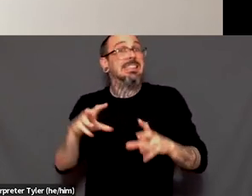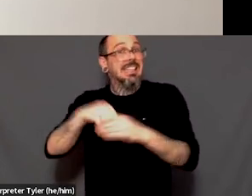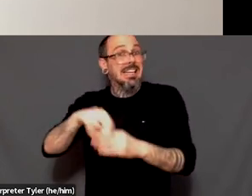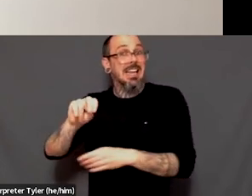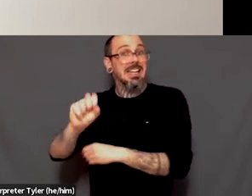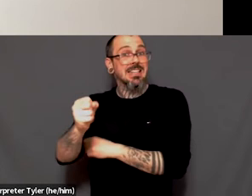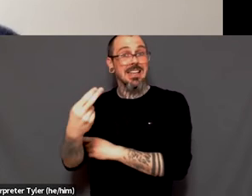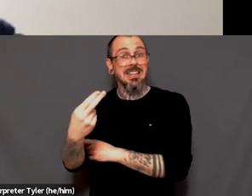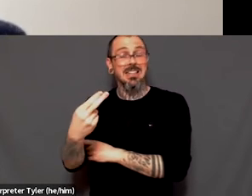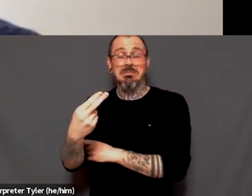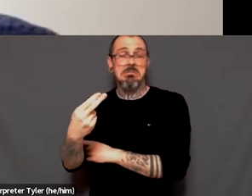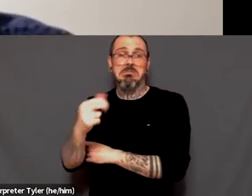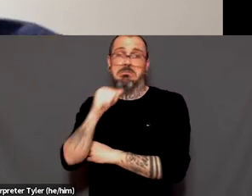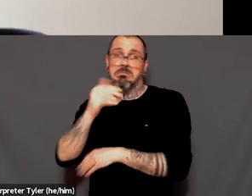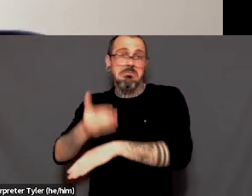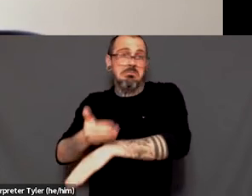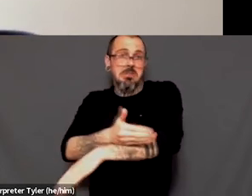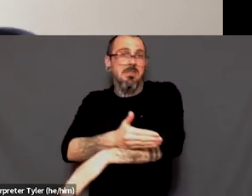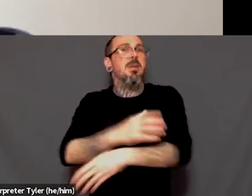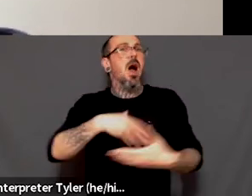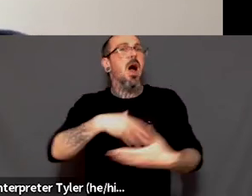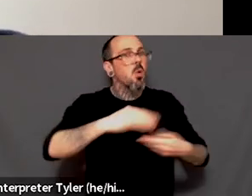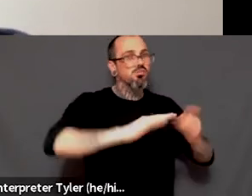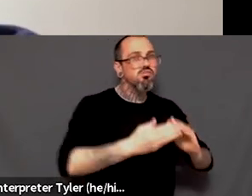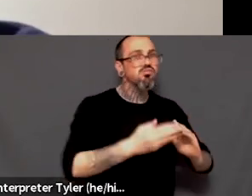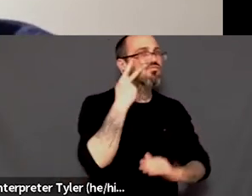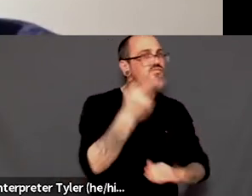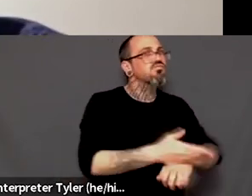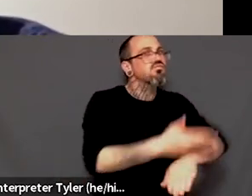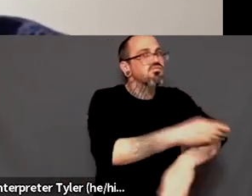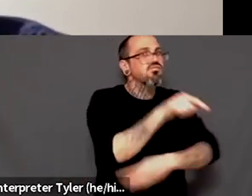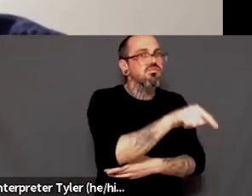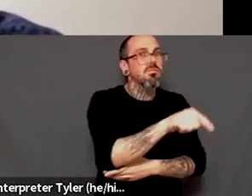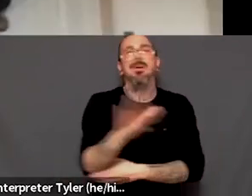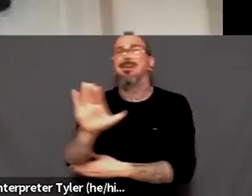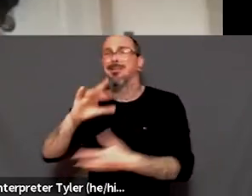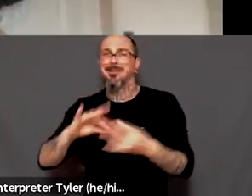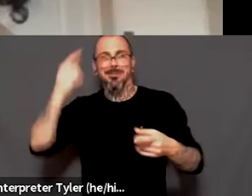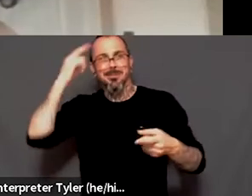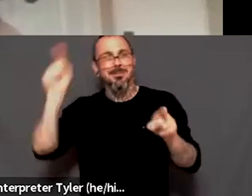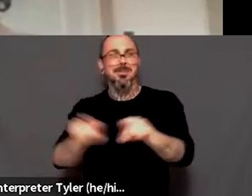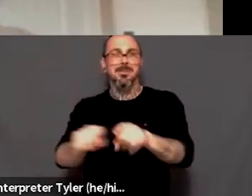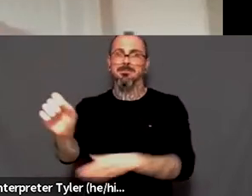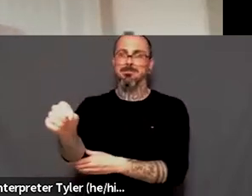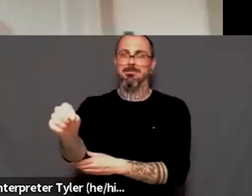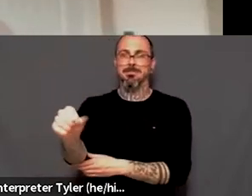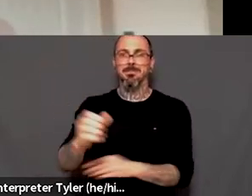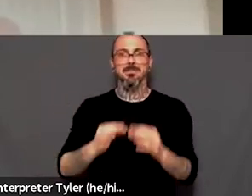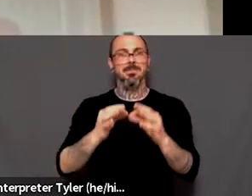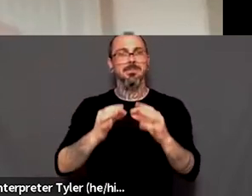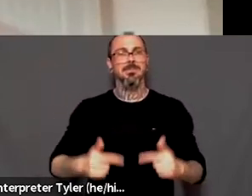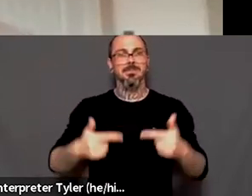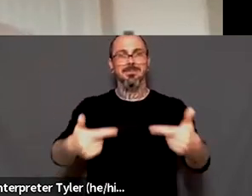but like, yeah, just, yeah, agree with that. So thanks. Um, we have a couple of questions,